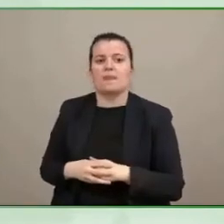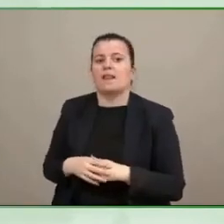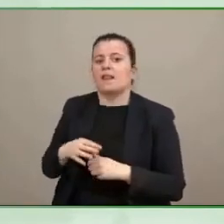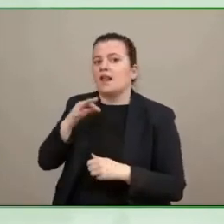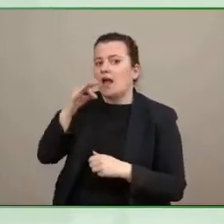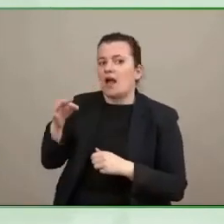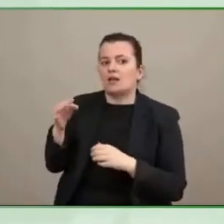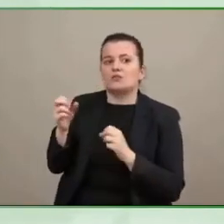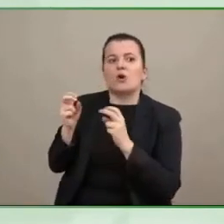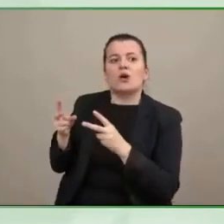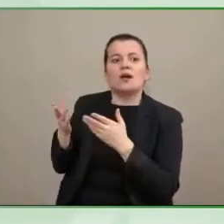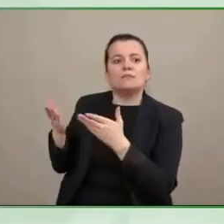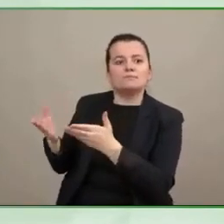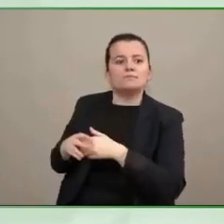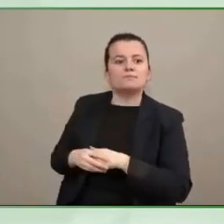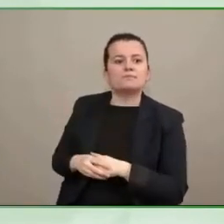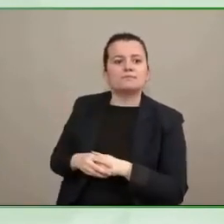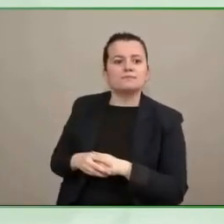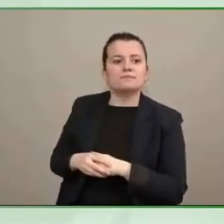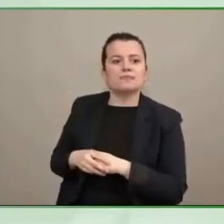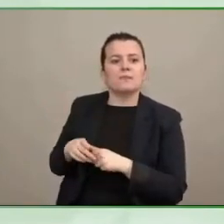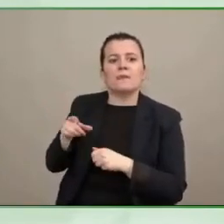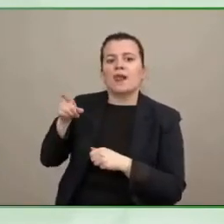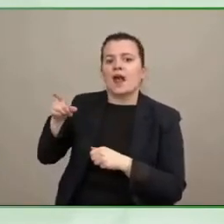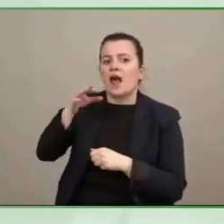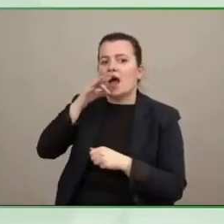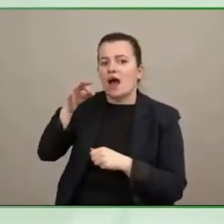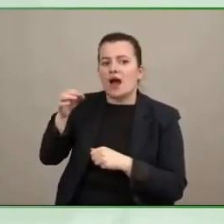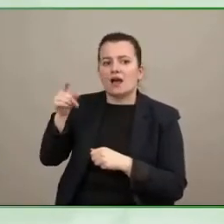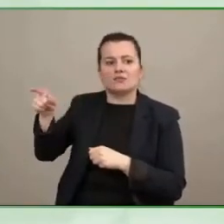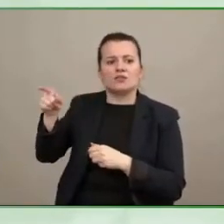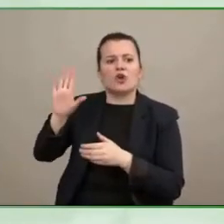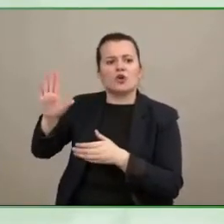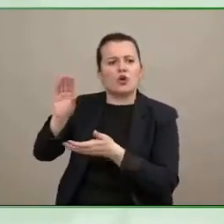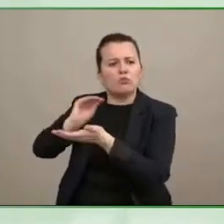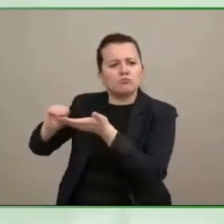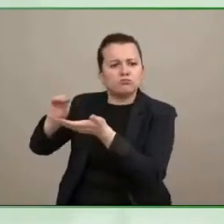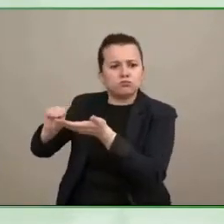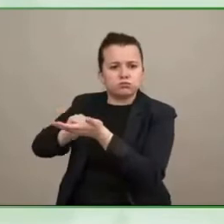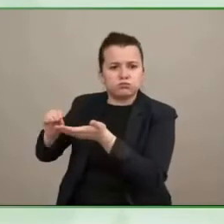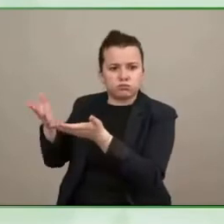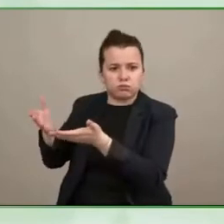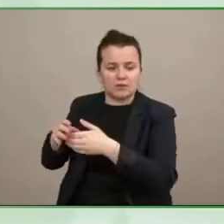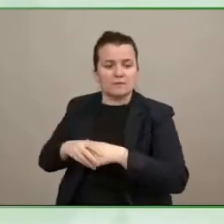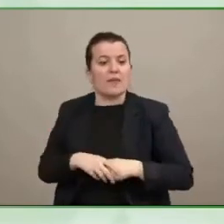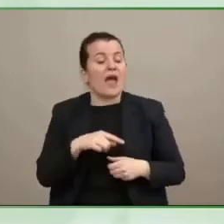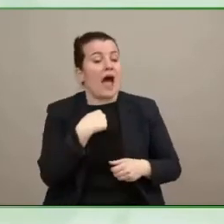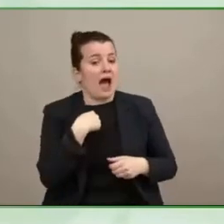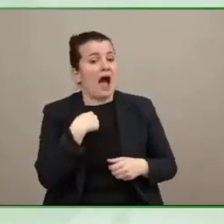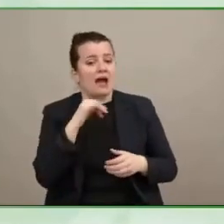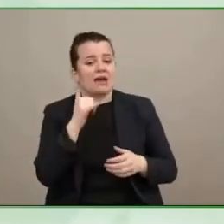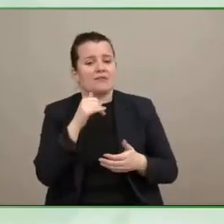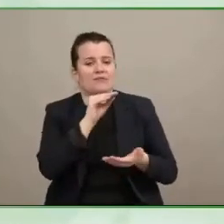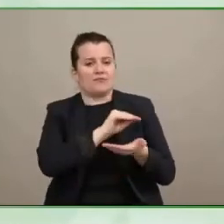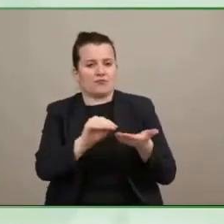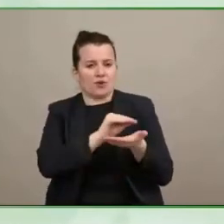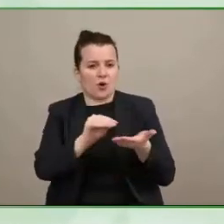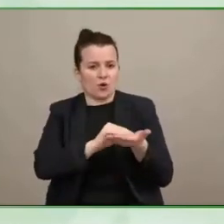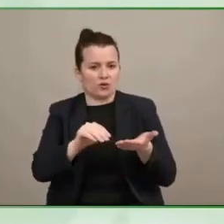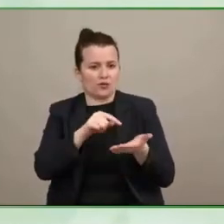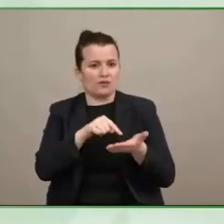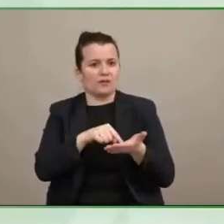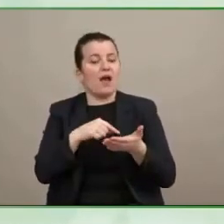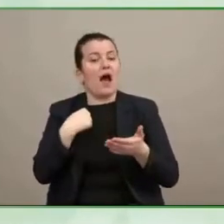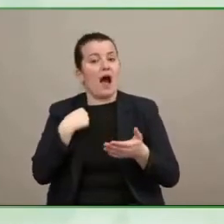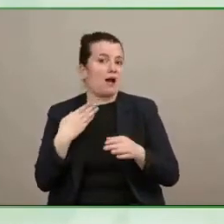because i'm the person who drove this um when i went to senator warren trying to figure out how we could disrupt the hearing